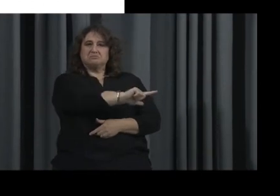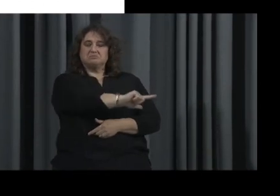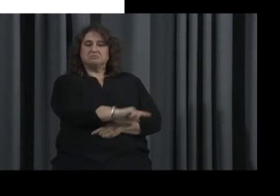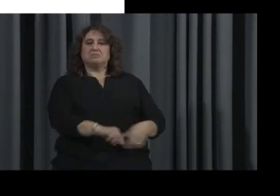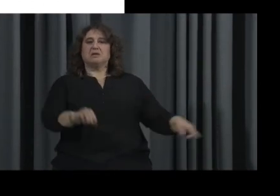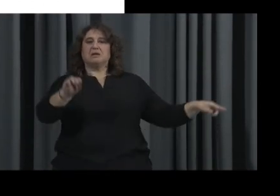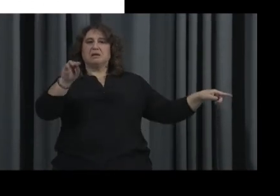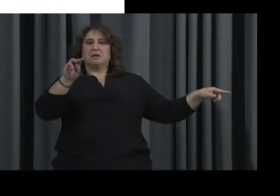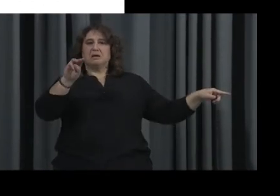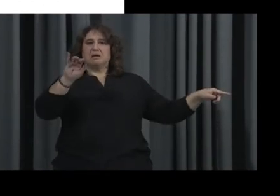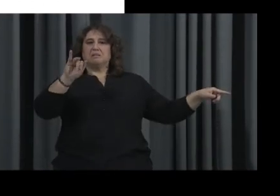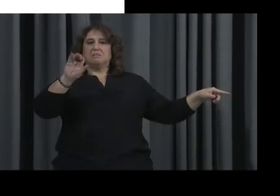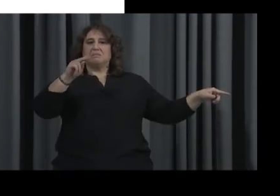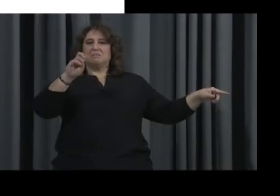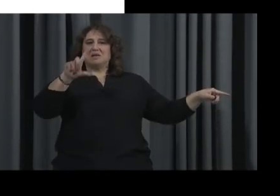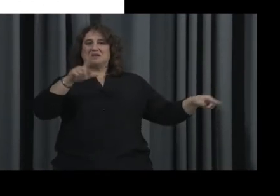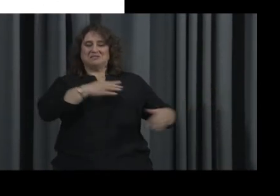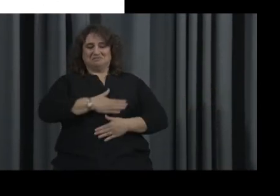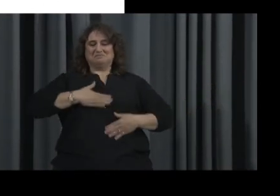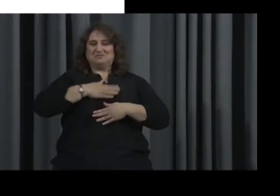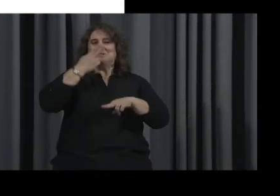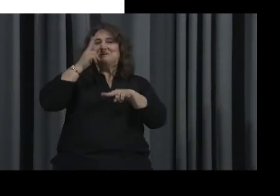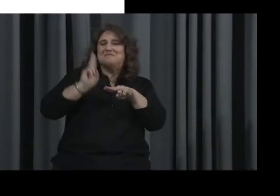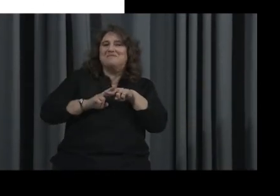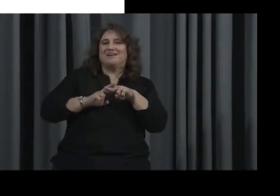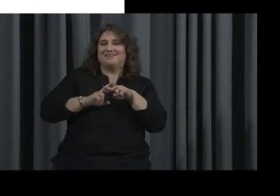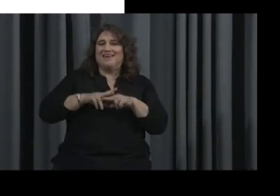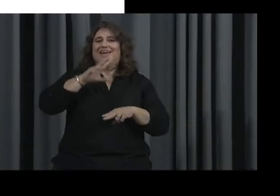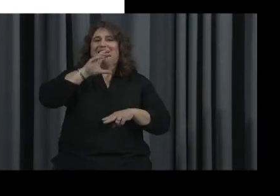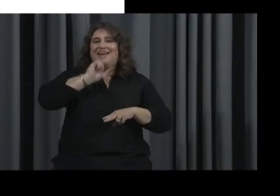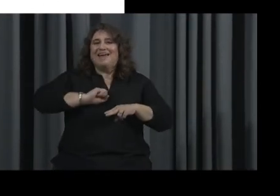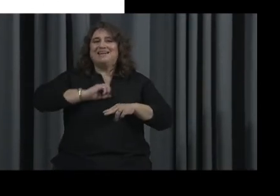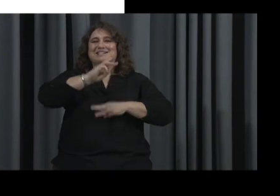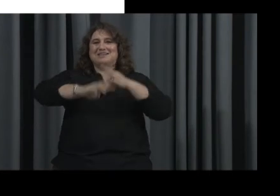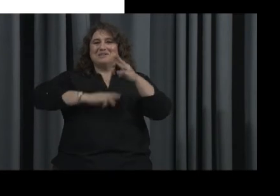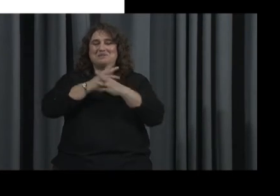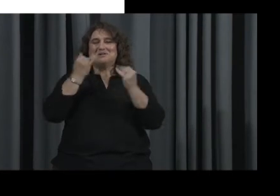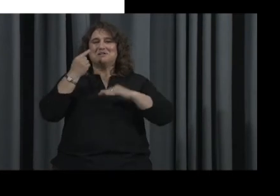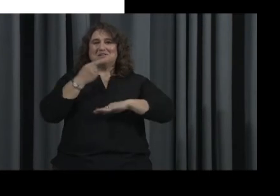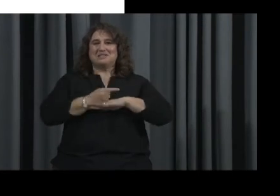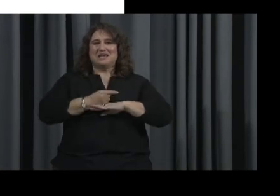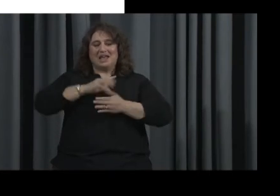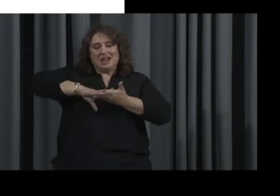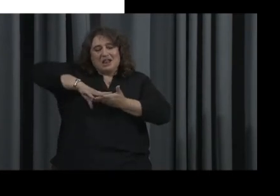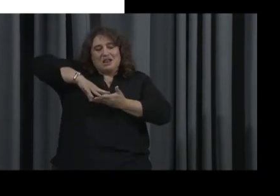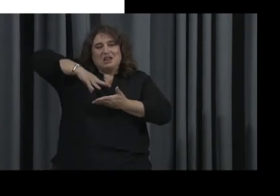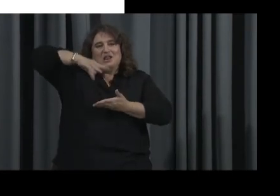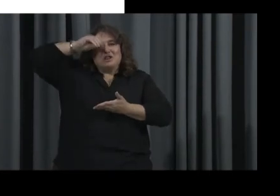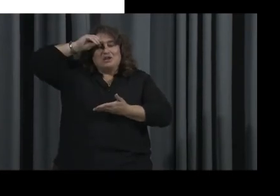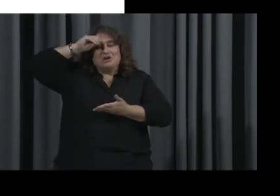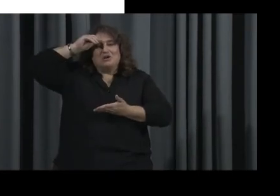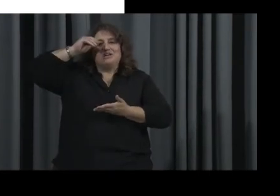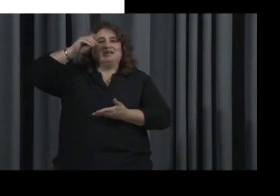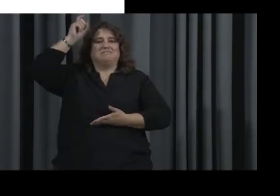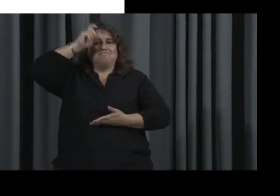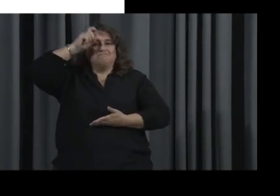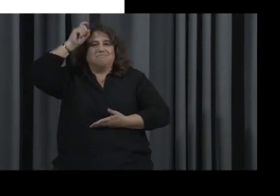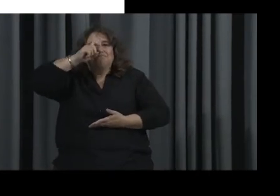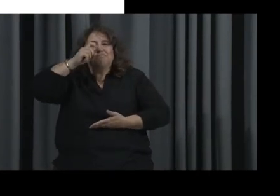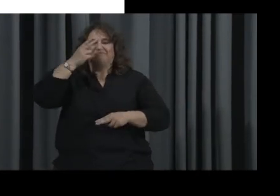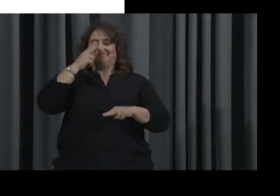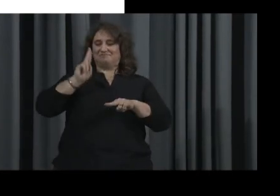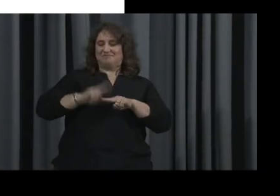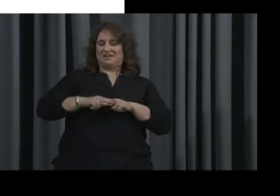Yeah. Yeah. I'd like to have fun. So I look at aging in the new millennium as gaining wisdom, having fun, and enjoying life.